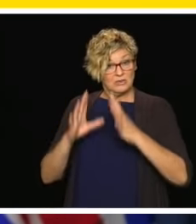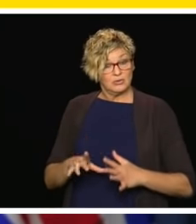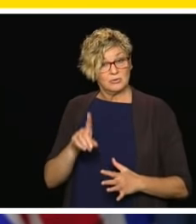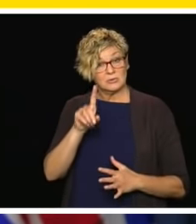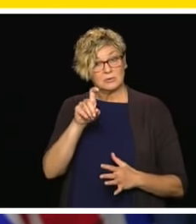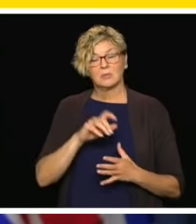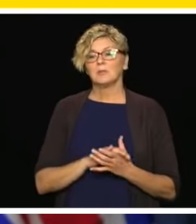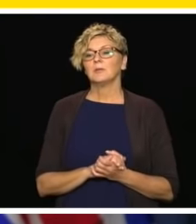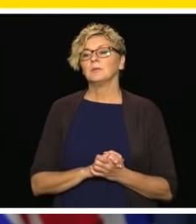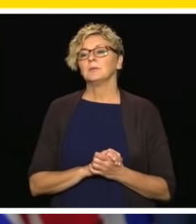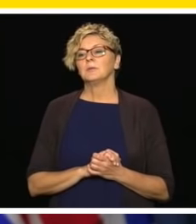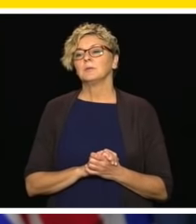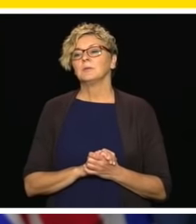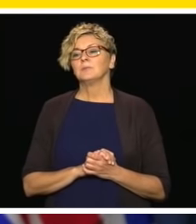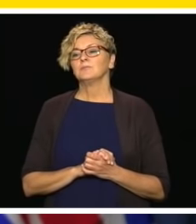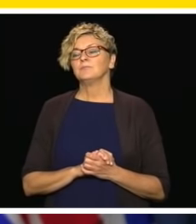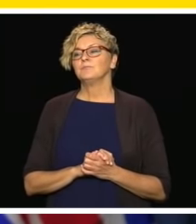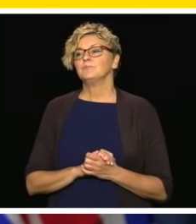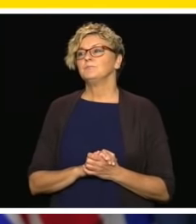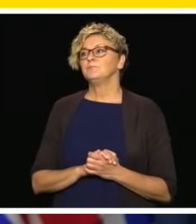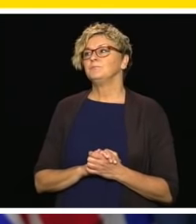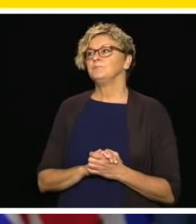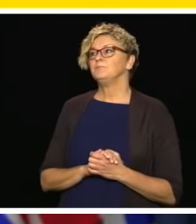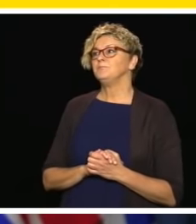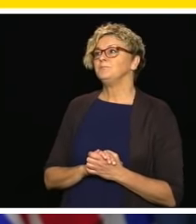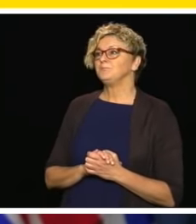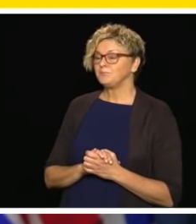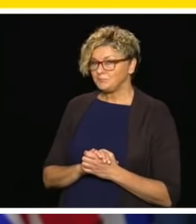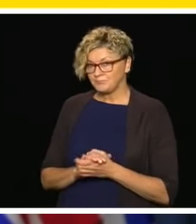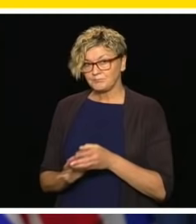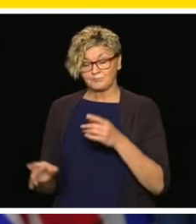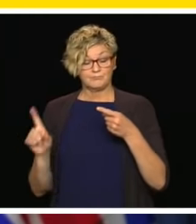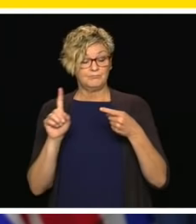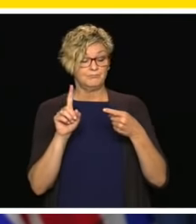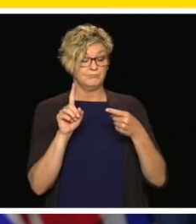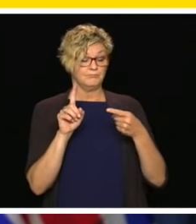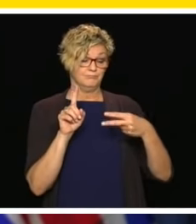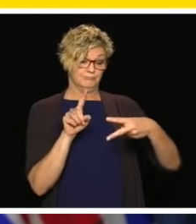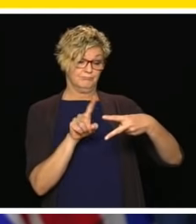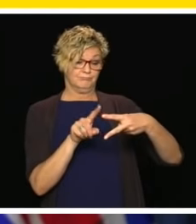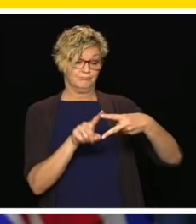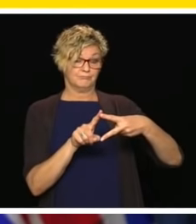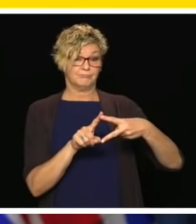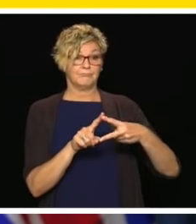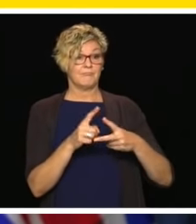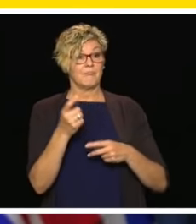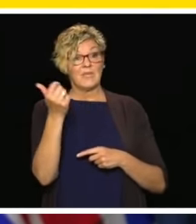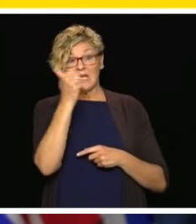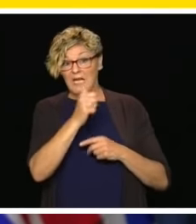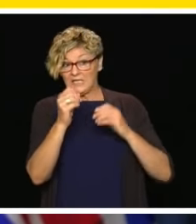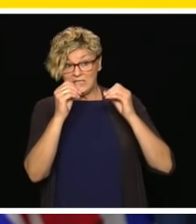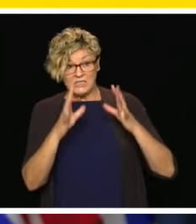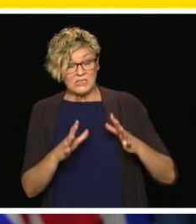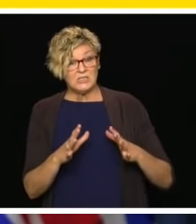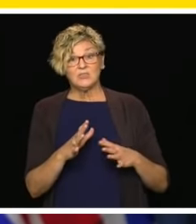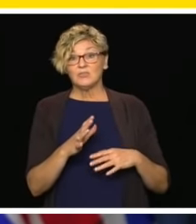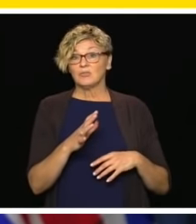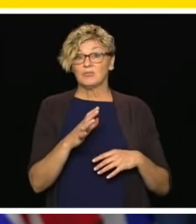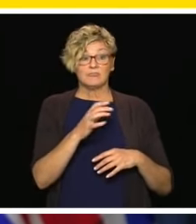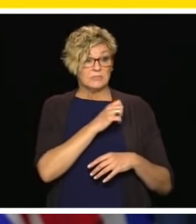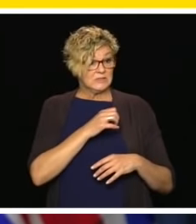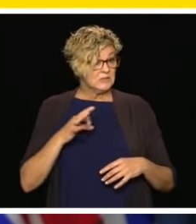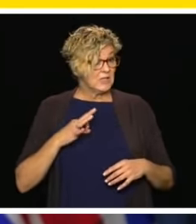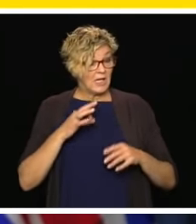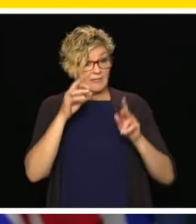I think in terms of the accommodations for, of course, any teacher who is sick, they have to stay home or